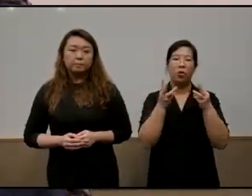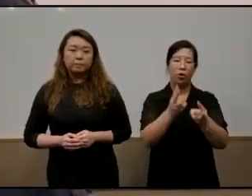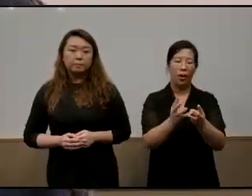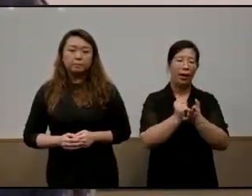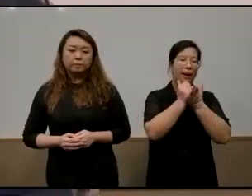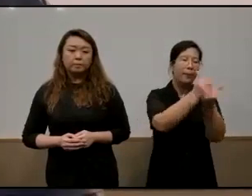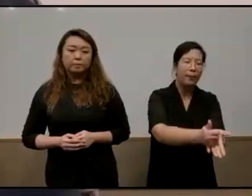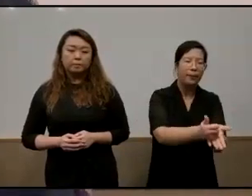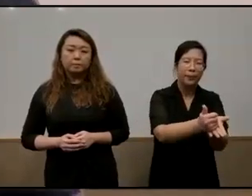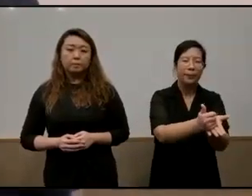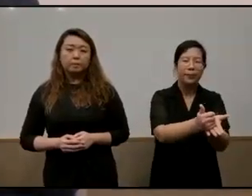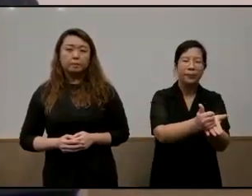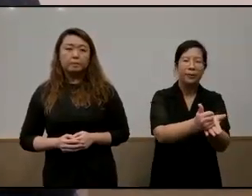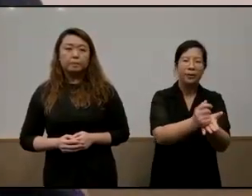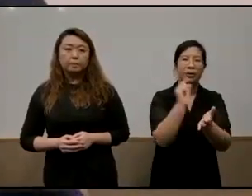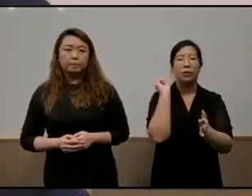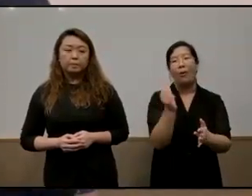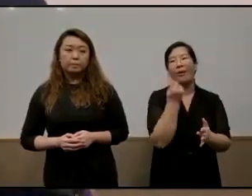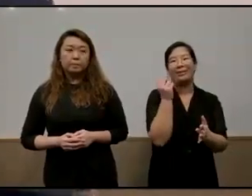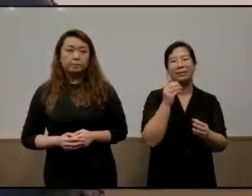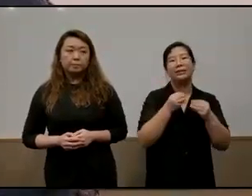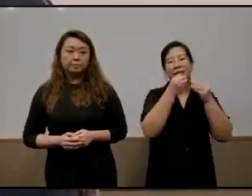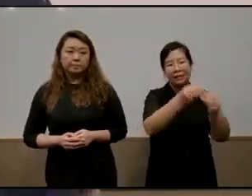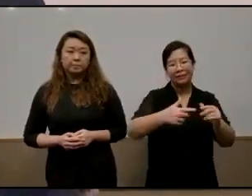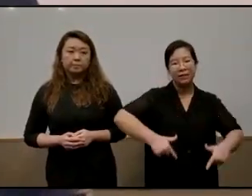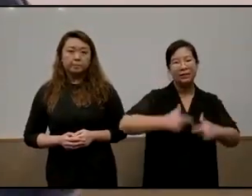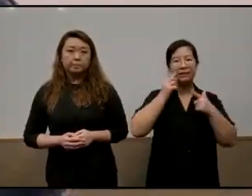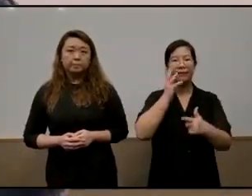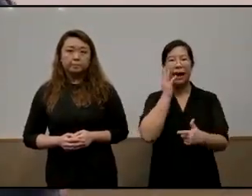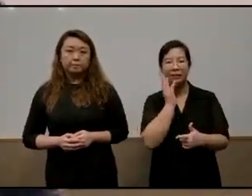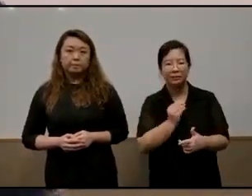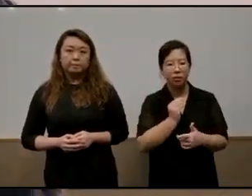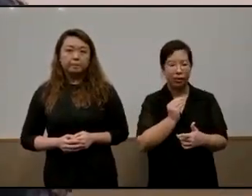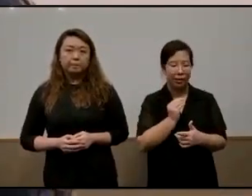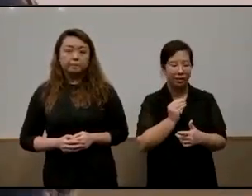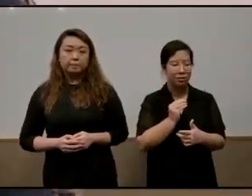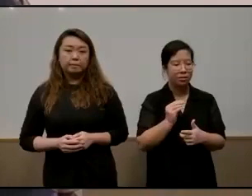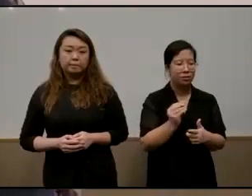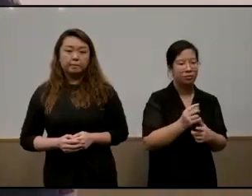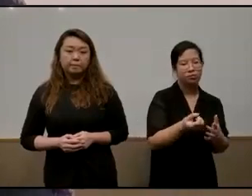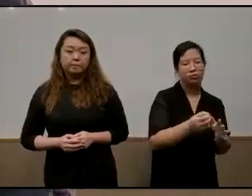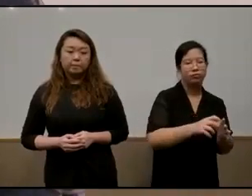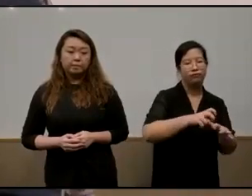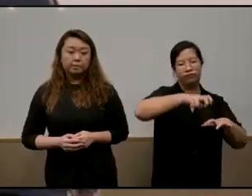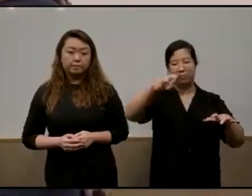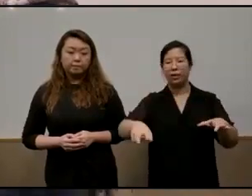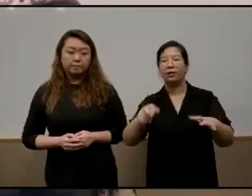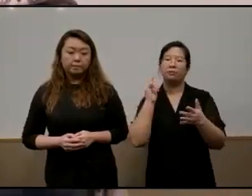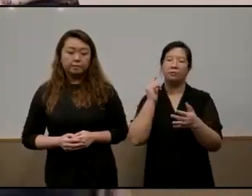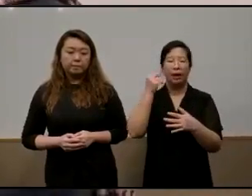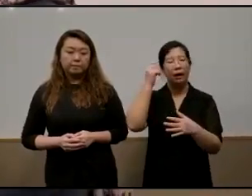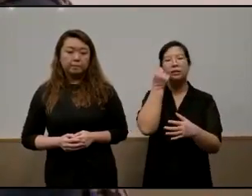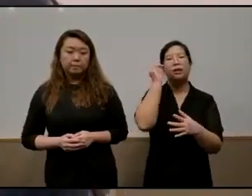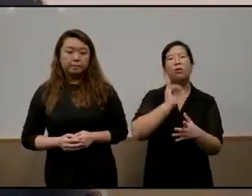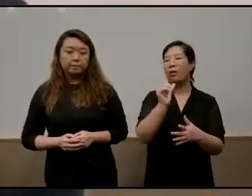them with it um except for giving them the lived experiences that will take them away from believing that that's the only way that they can